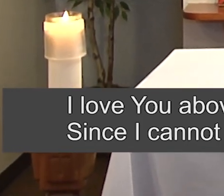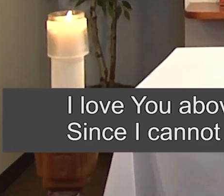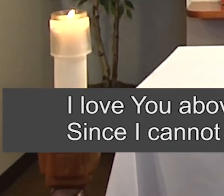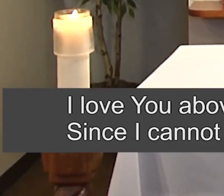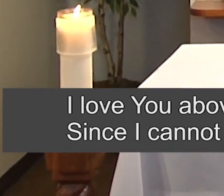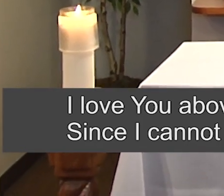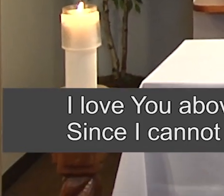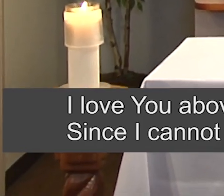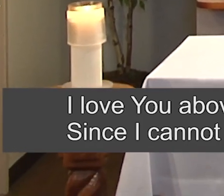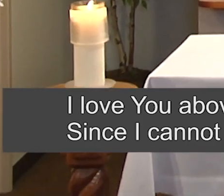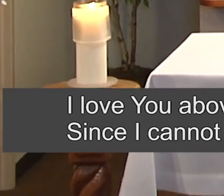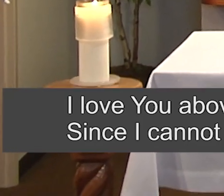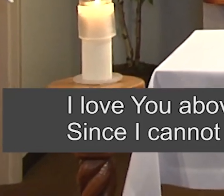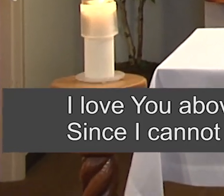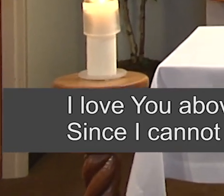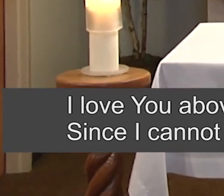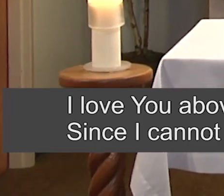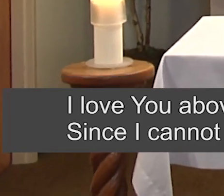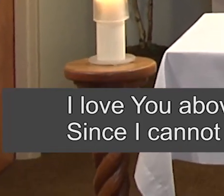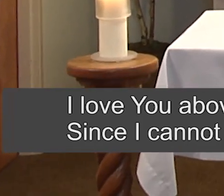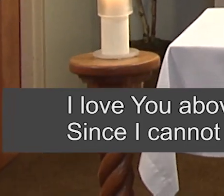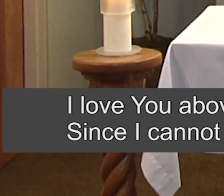Lord of all,